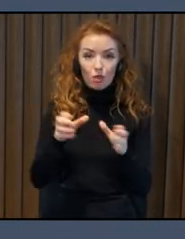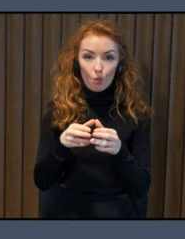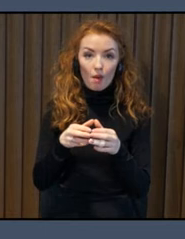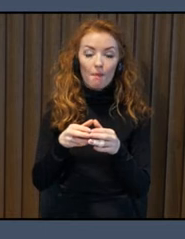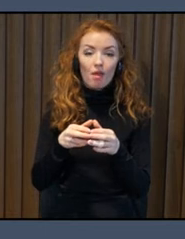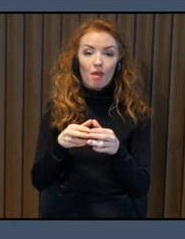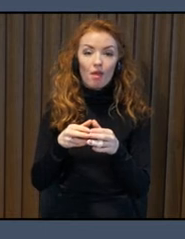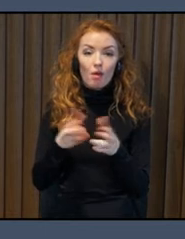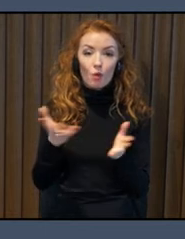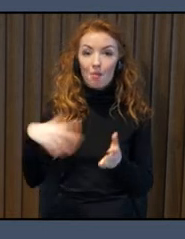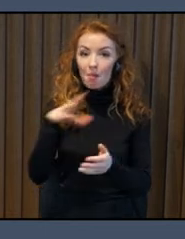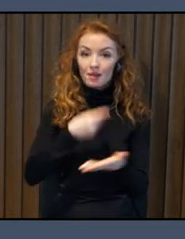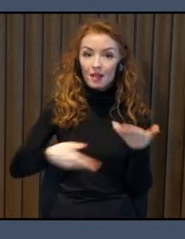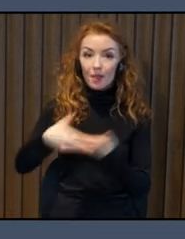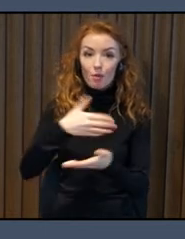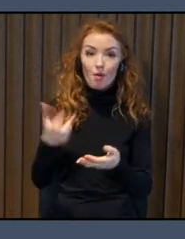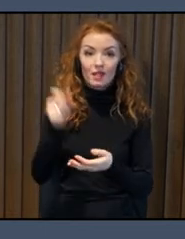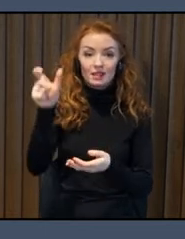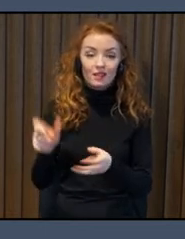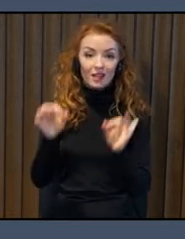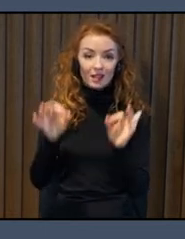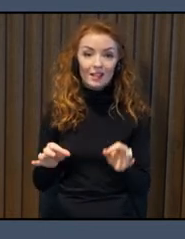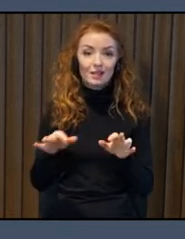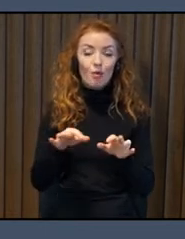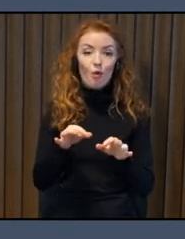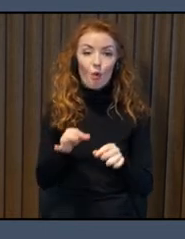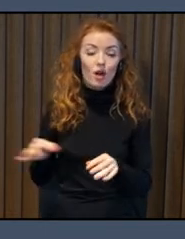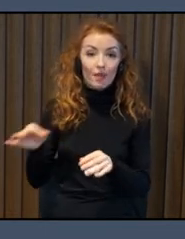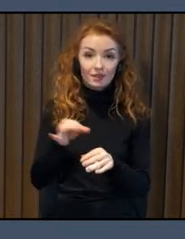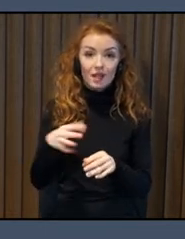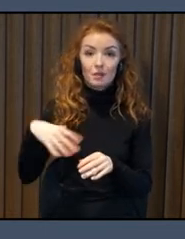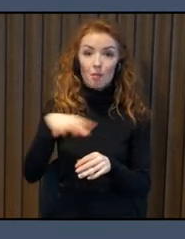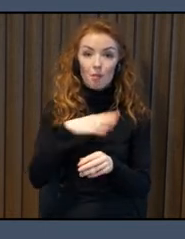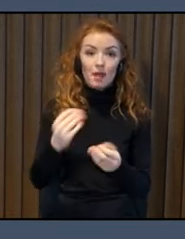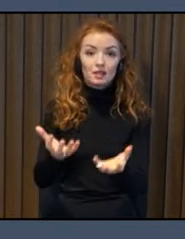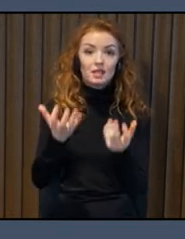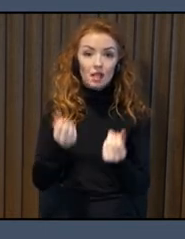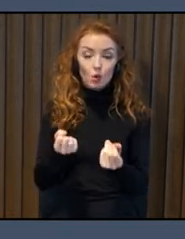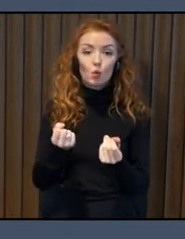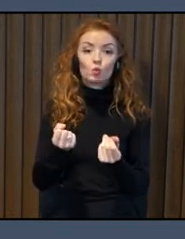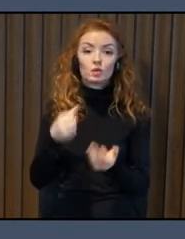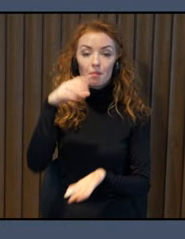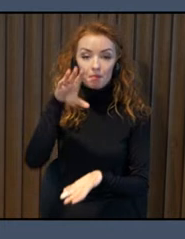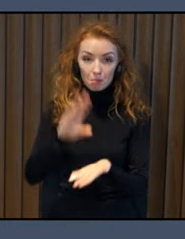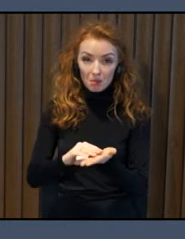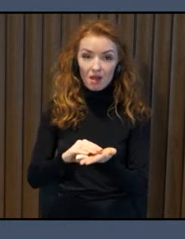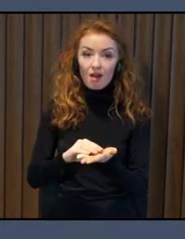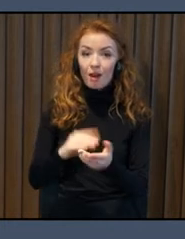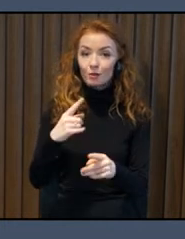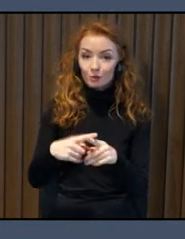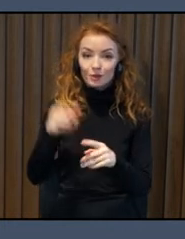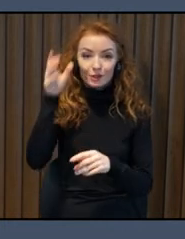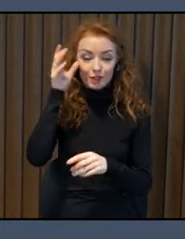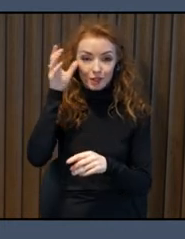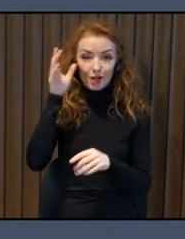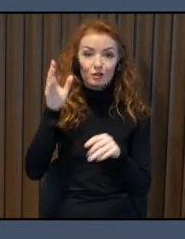can come in with their first-hand experience of disabilities. And we have seen that the earlier citizens come into